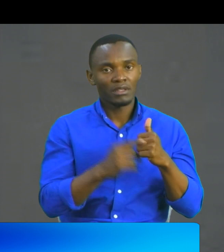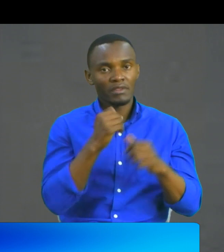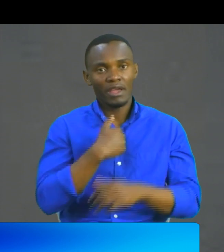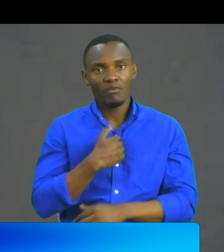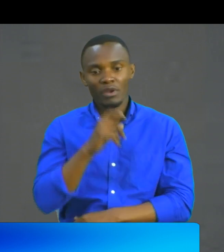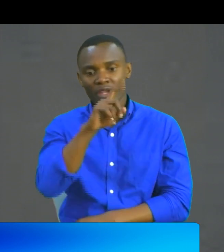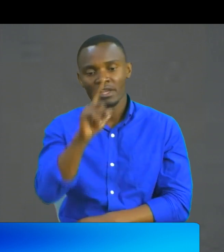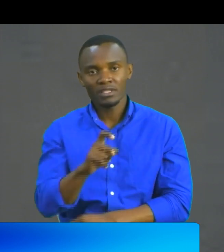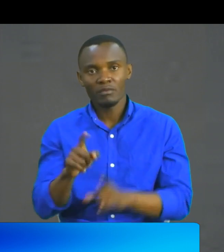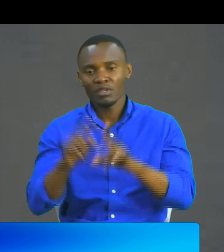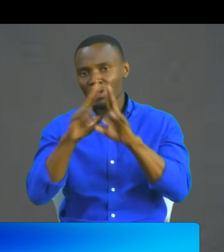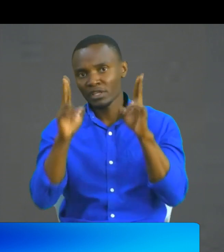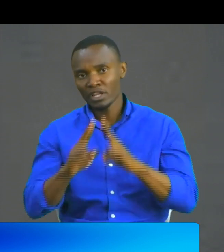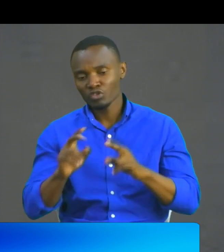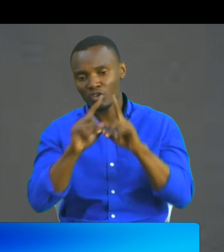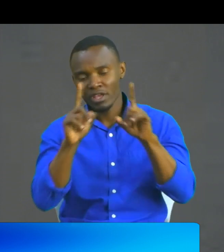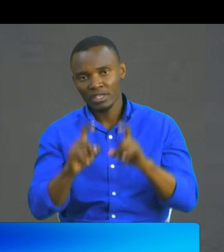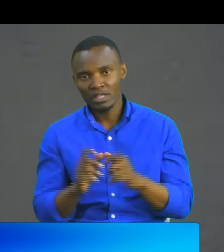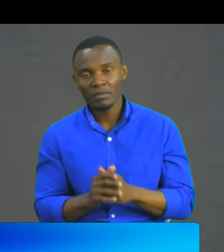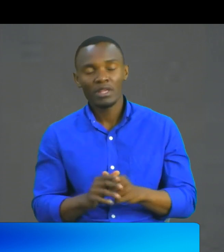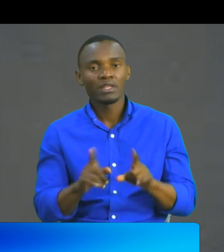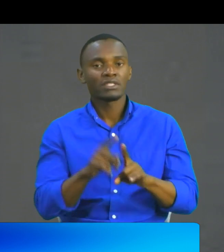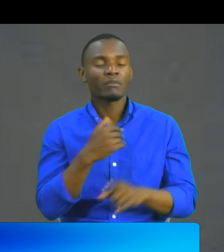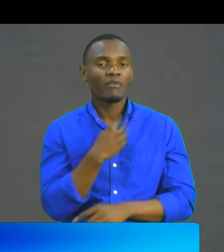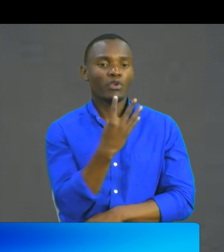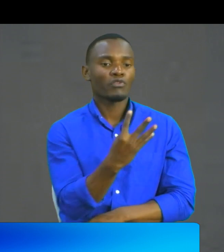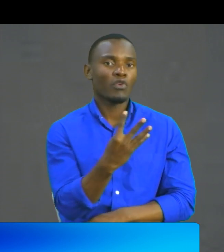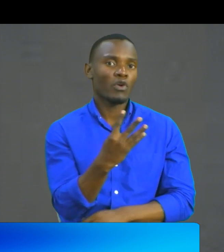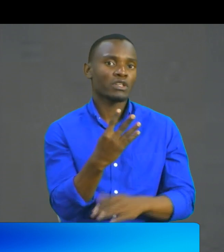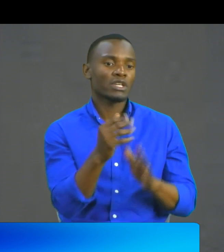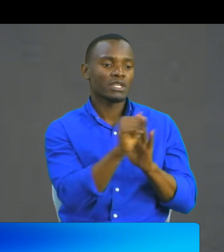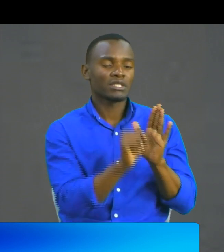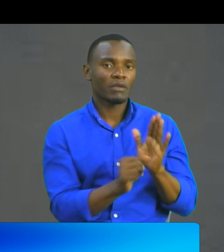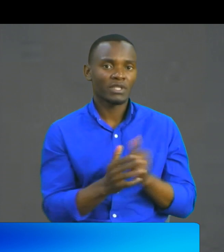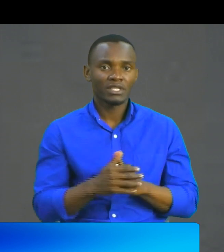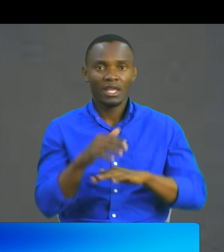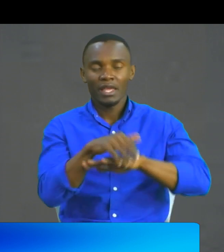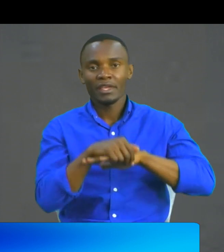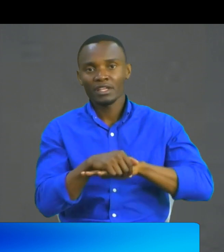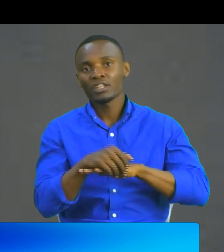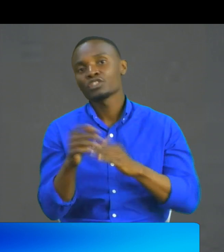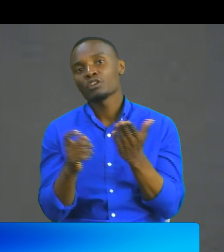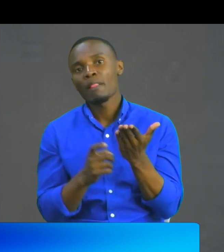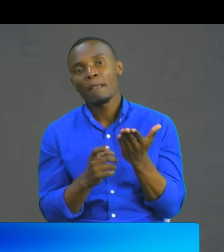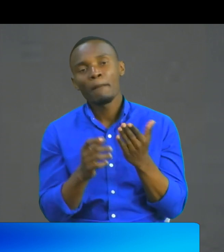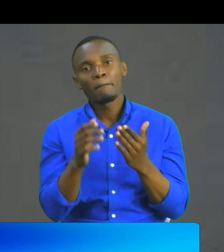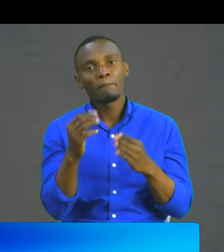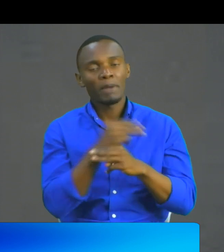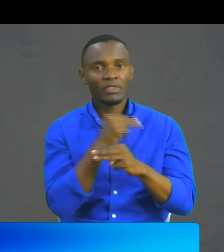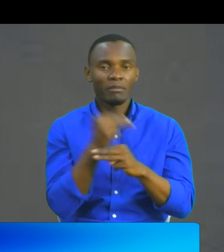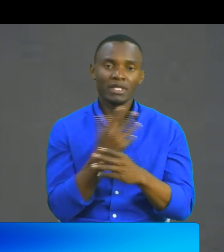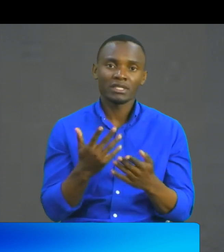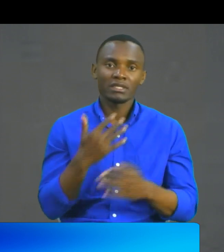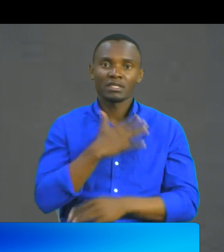4 subjects. Currently they have introduced another subject, those are English, Math, Science, ICT and now they have introduced global